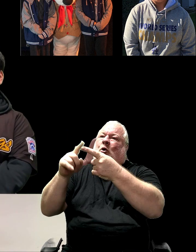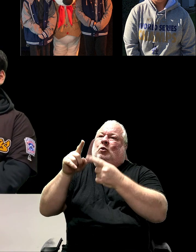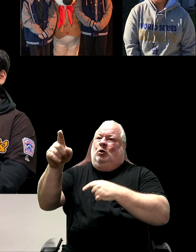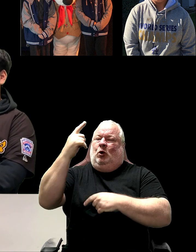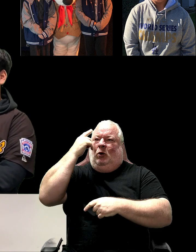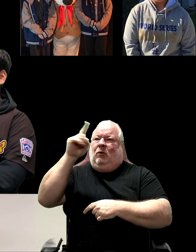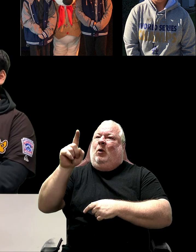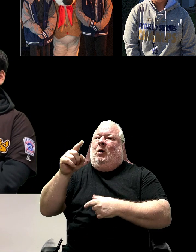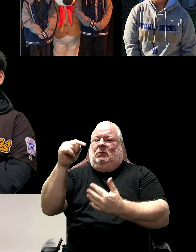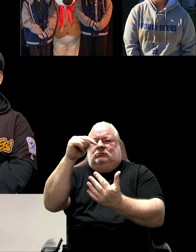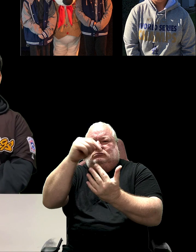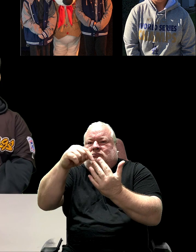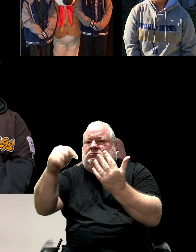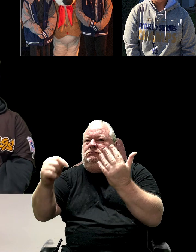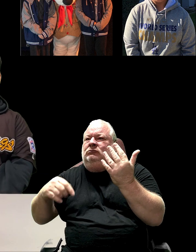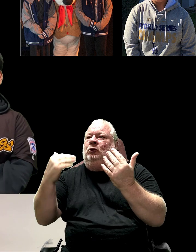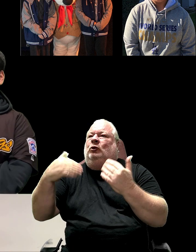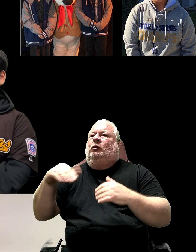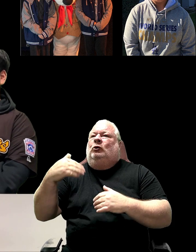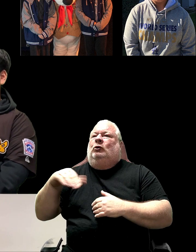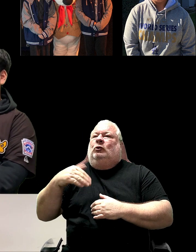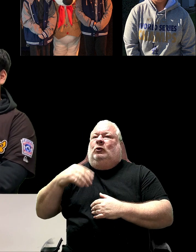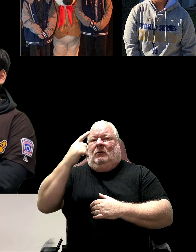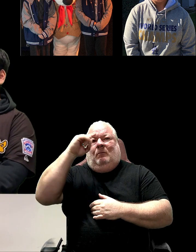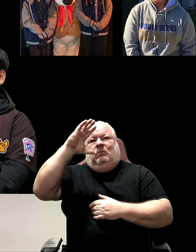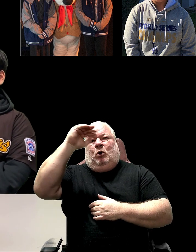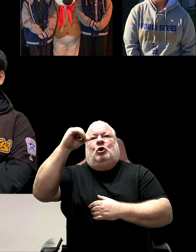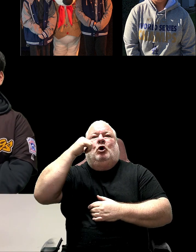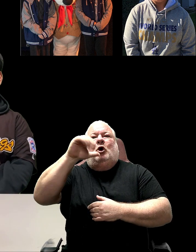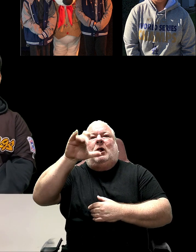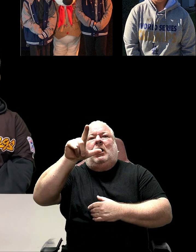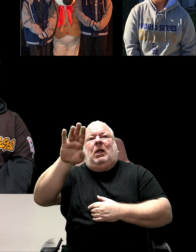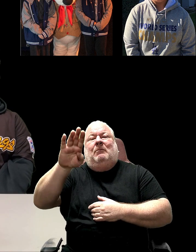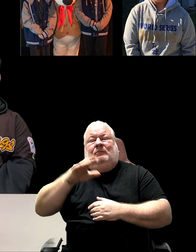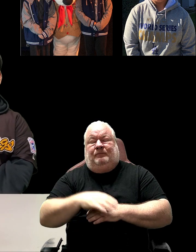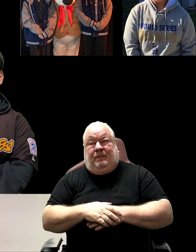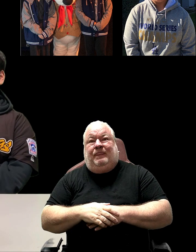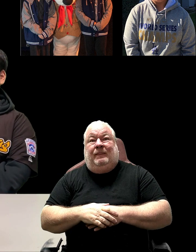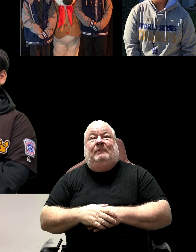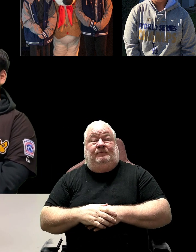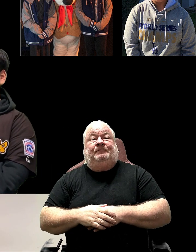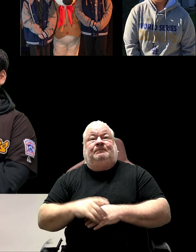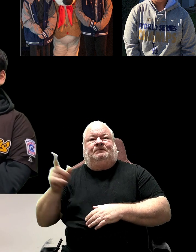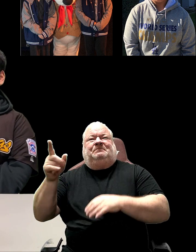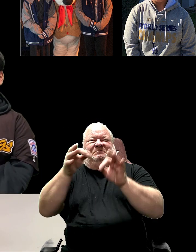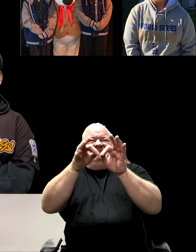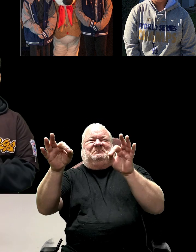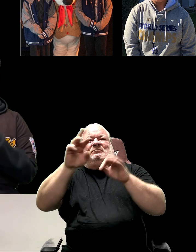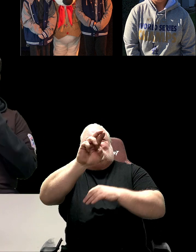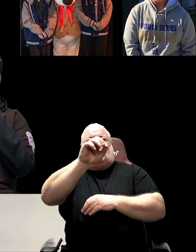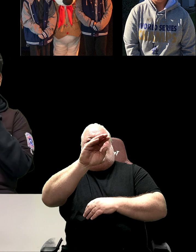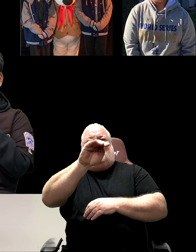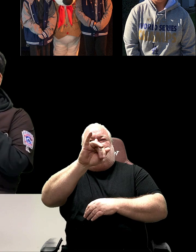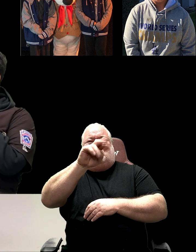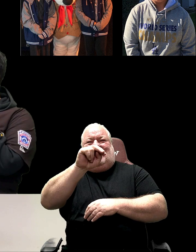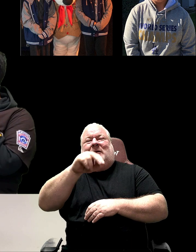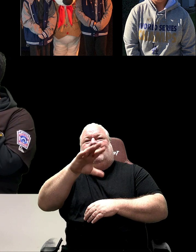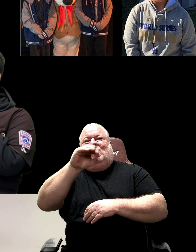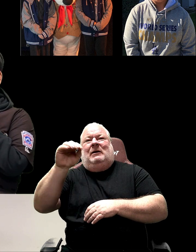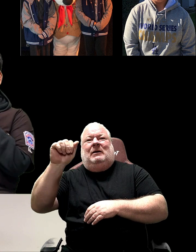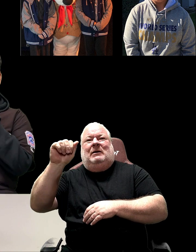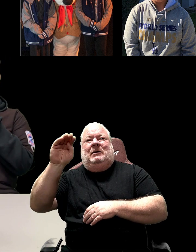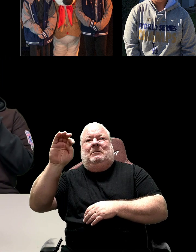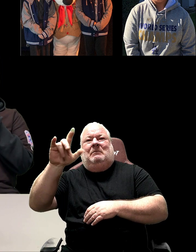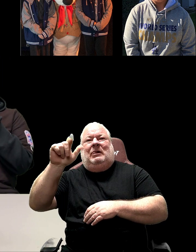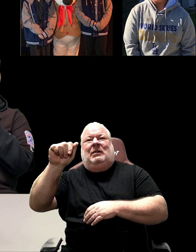explain to you a little bit about their award and what they received. It says, Roman and Amelia Rose were awarded Youth of the